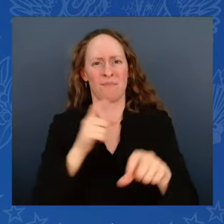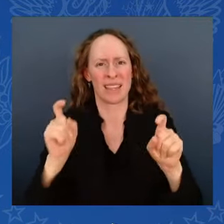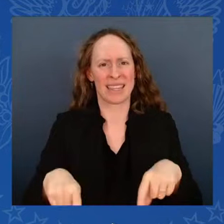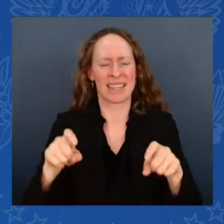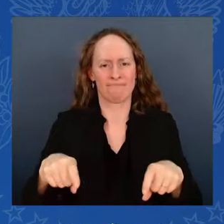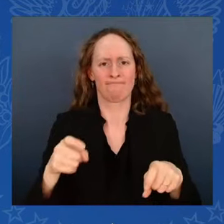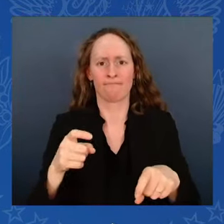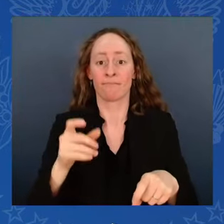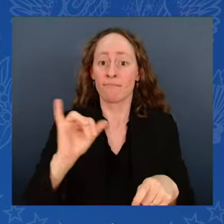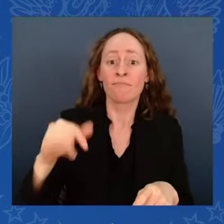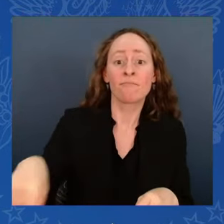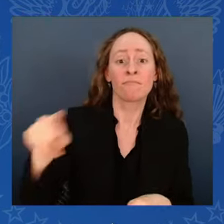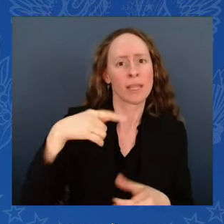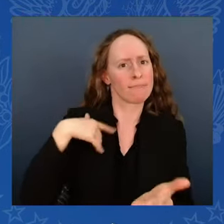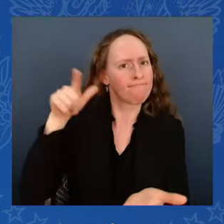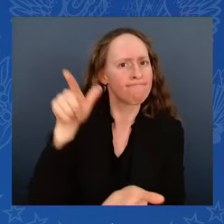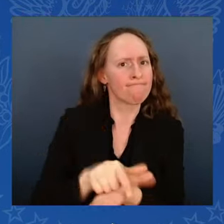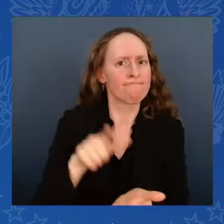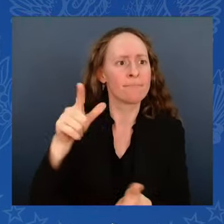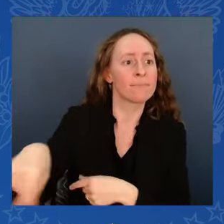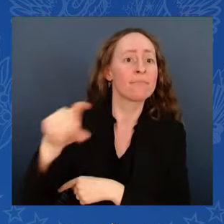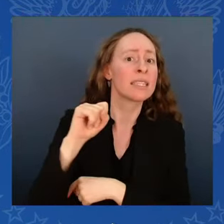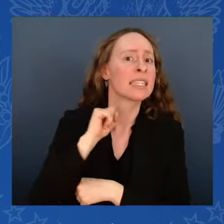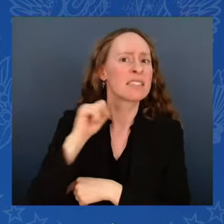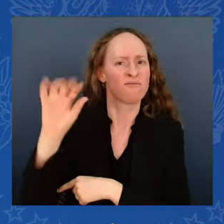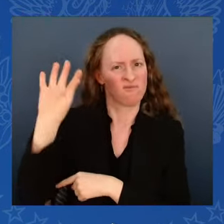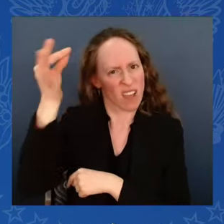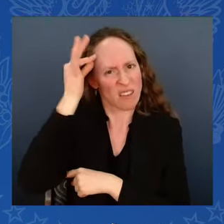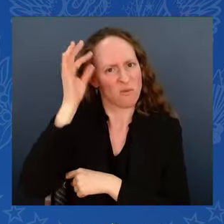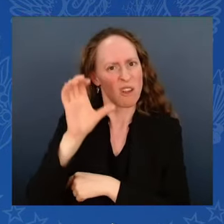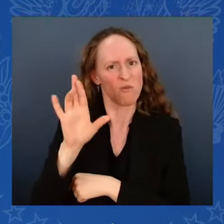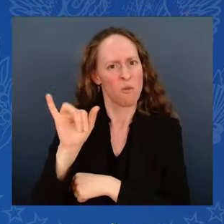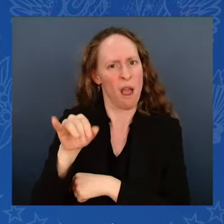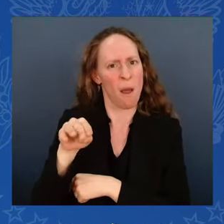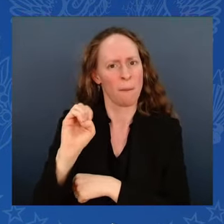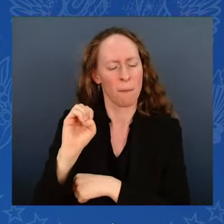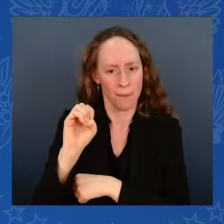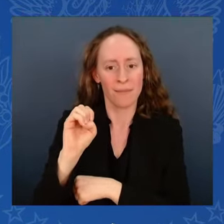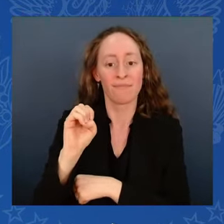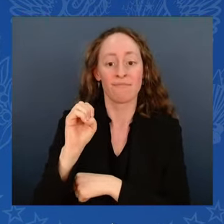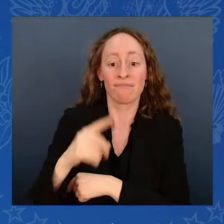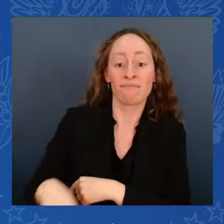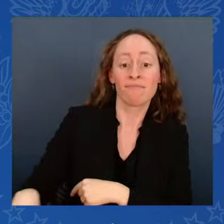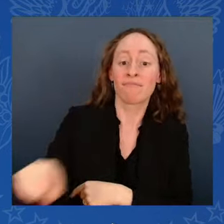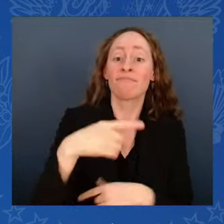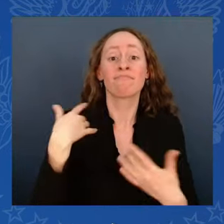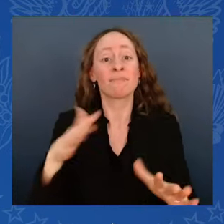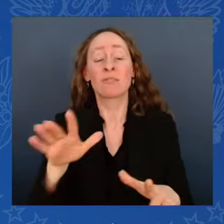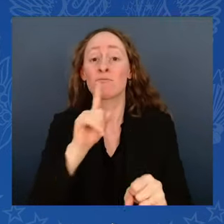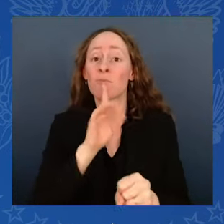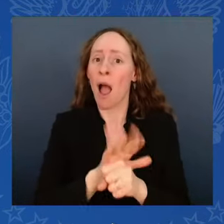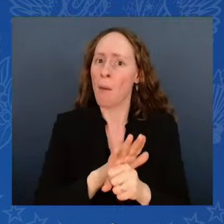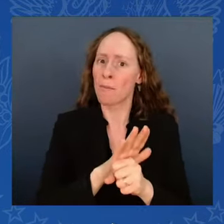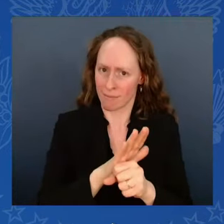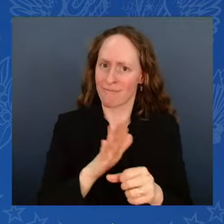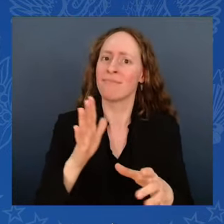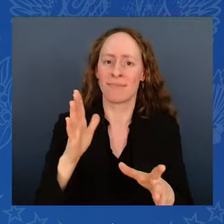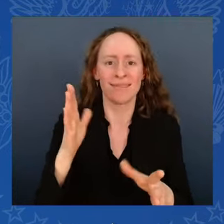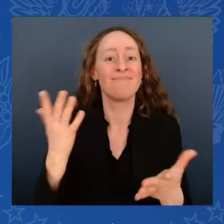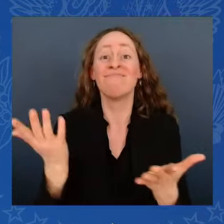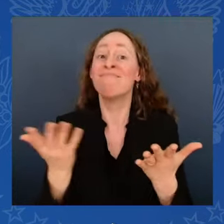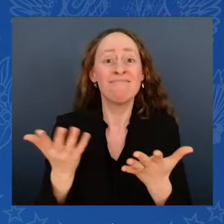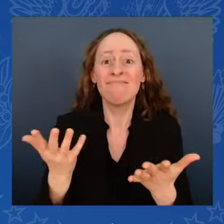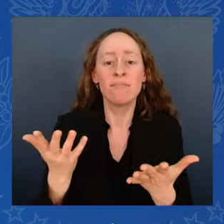possessing marijuana. A promise kept to advance environmental justice and to make the most significant